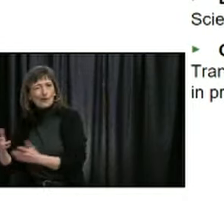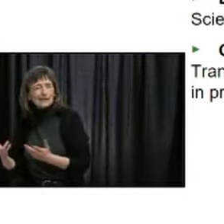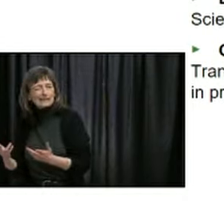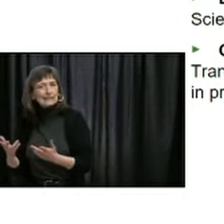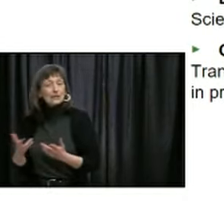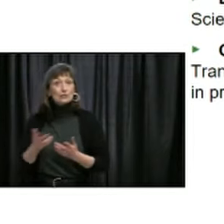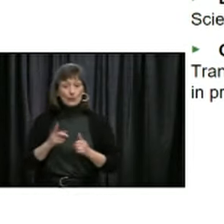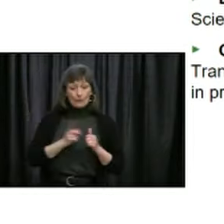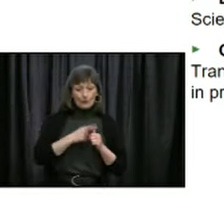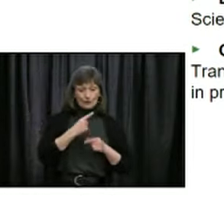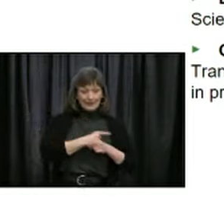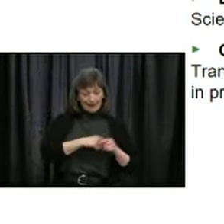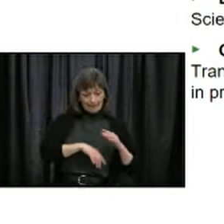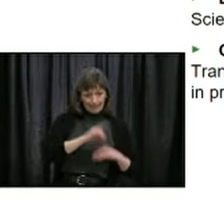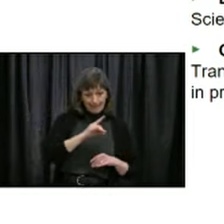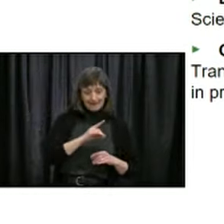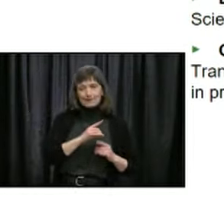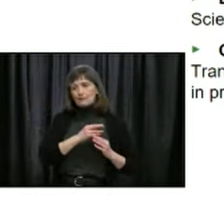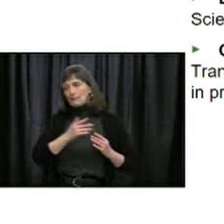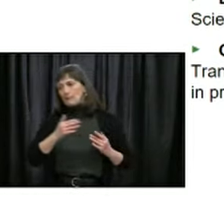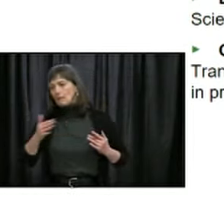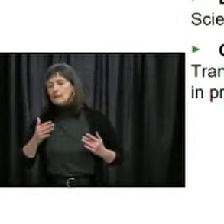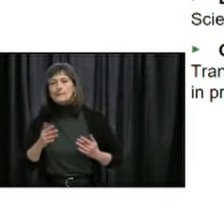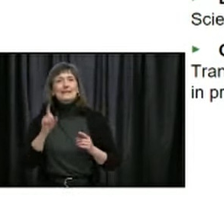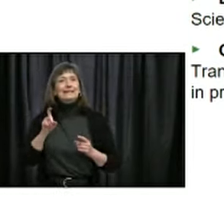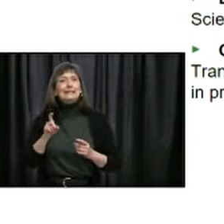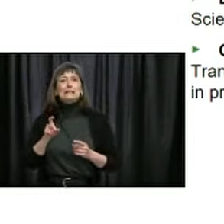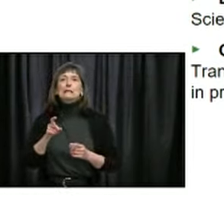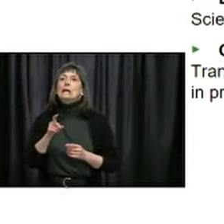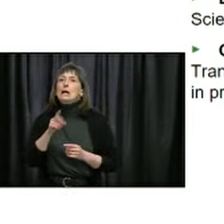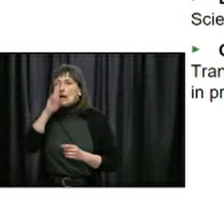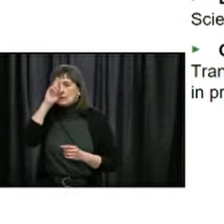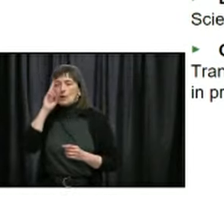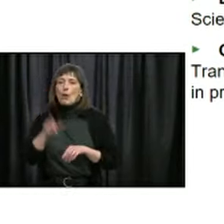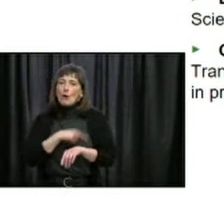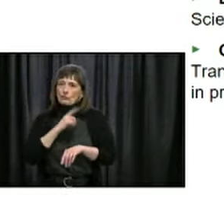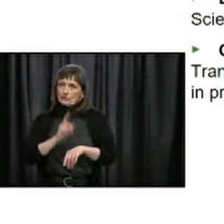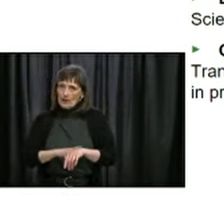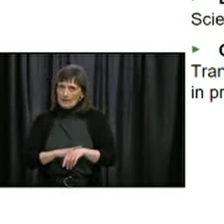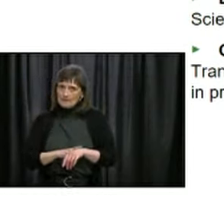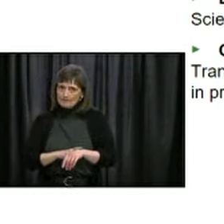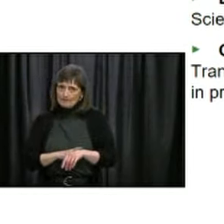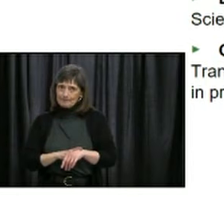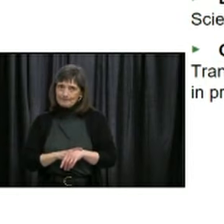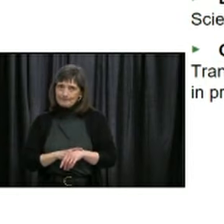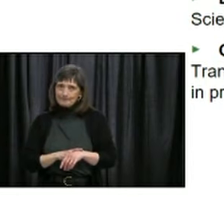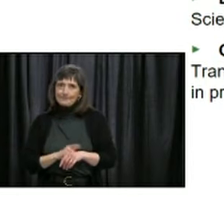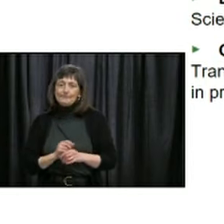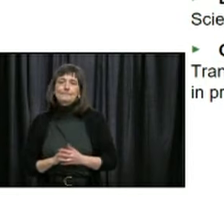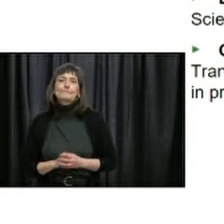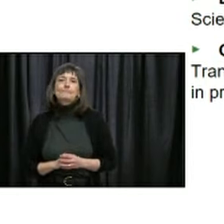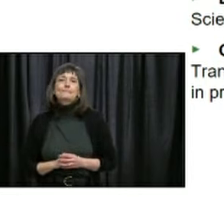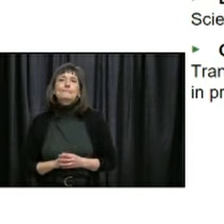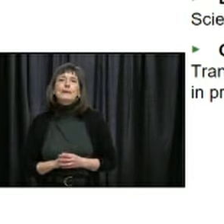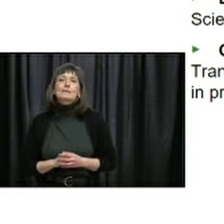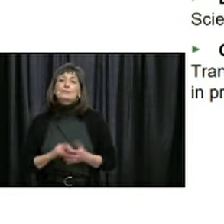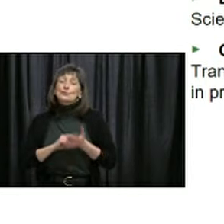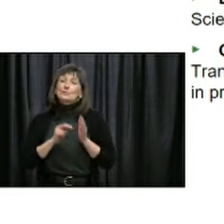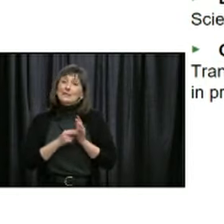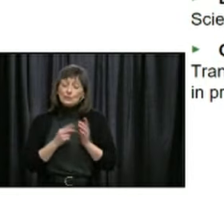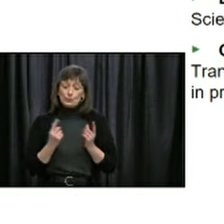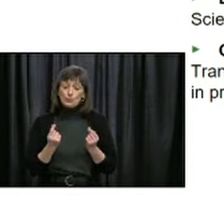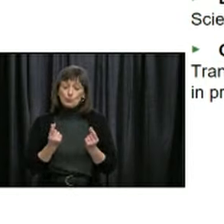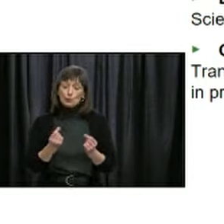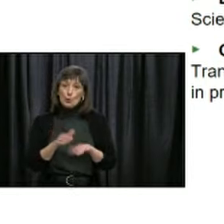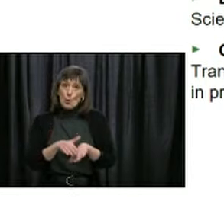evident. So that's why we need to be sure what we're dealing with before we move on. So our actions have to be gradual to see what